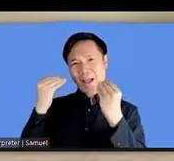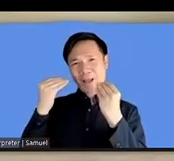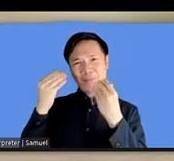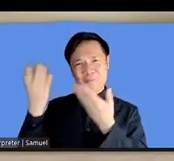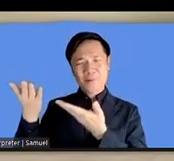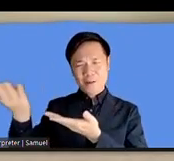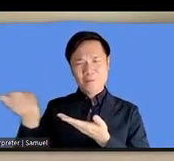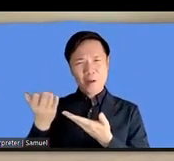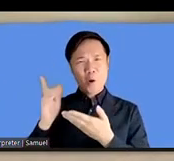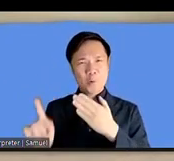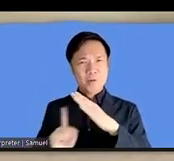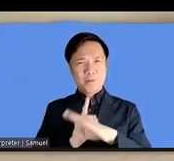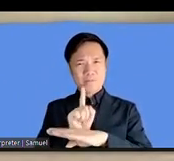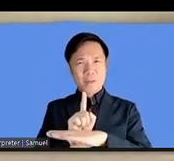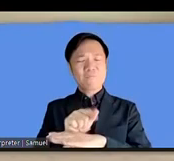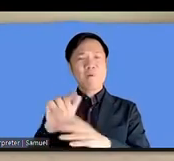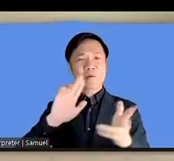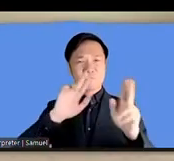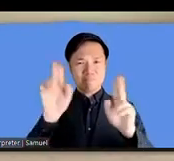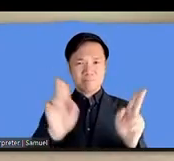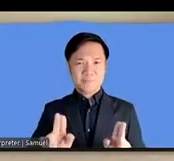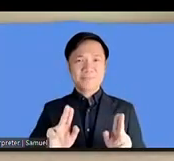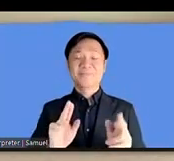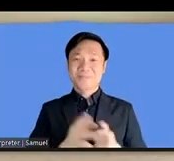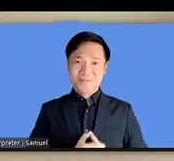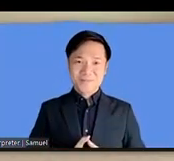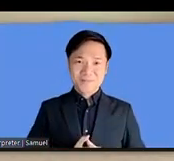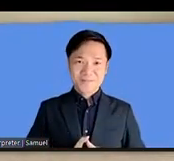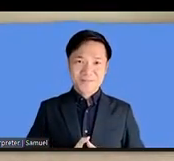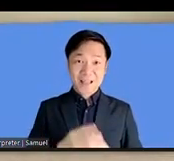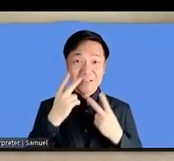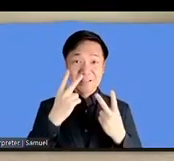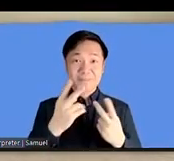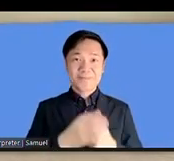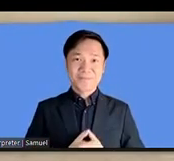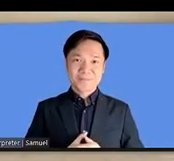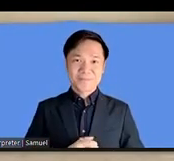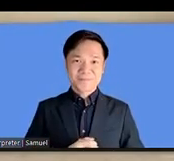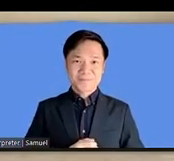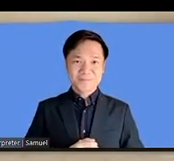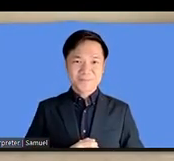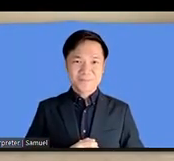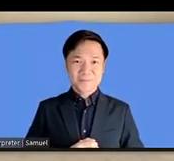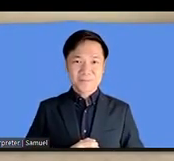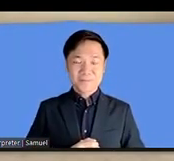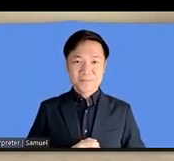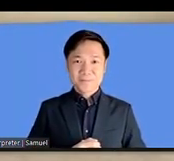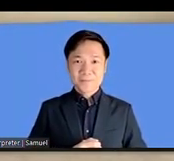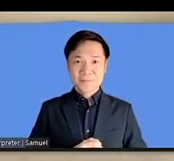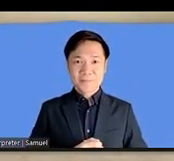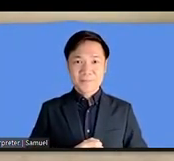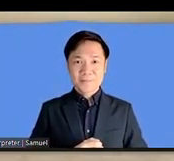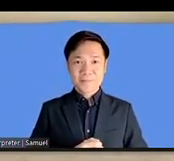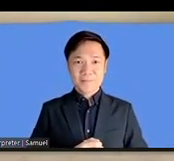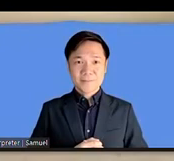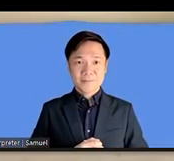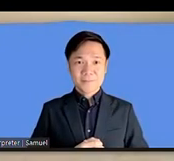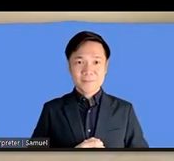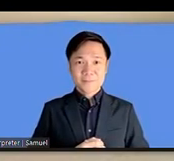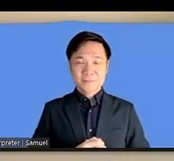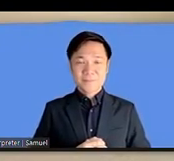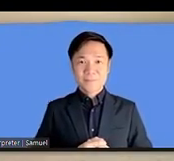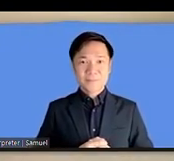as well so look forward to seeing that as well as uh are there any comments on the accessibility of idea